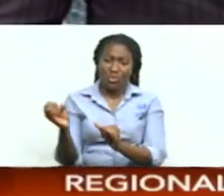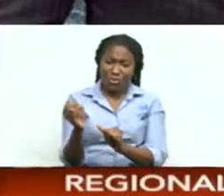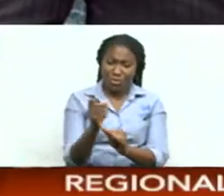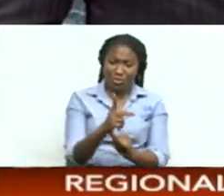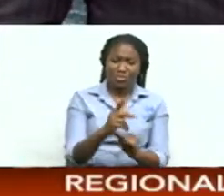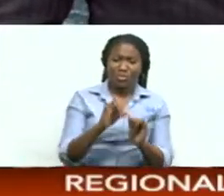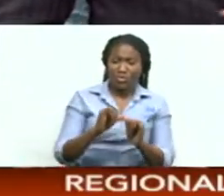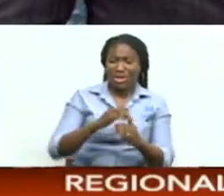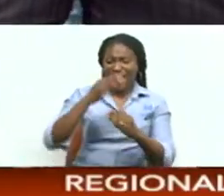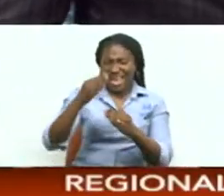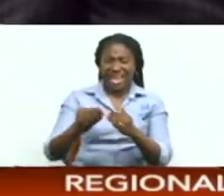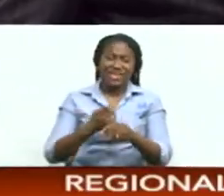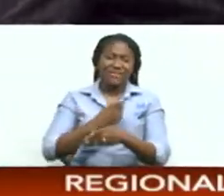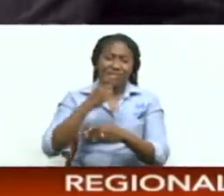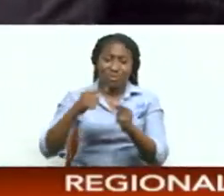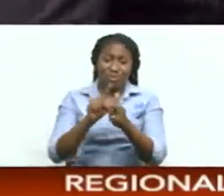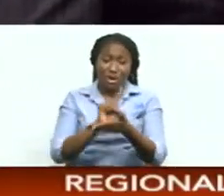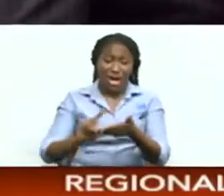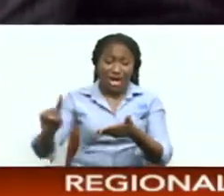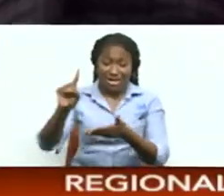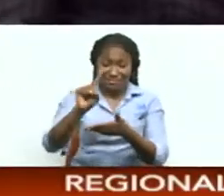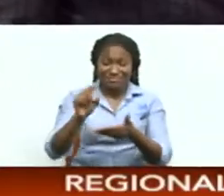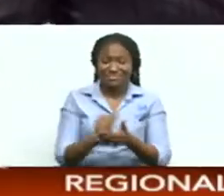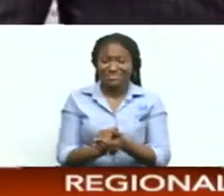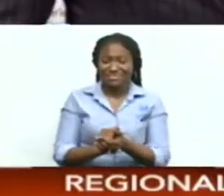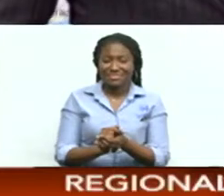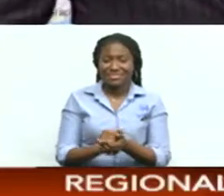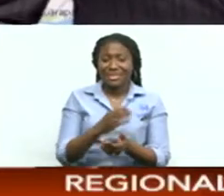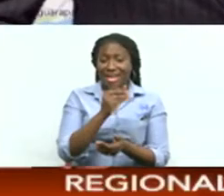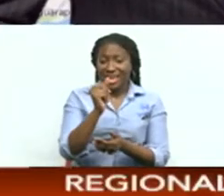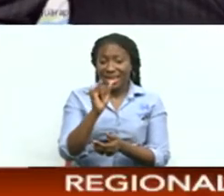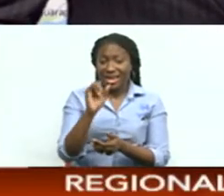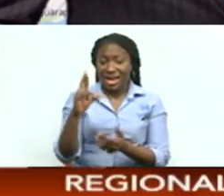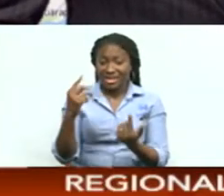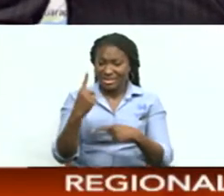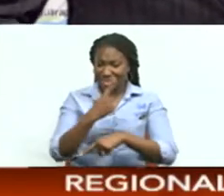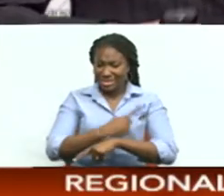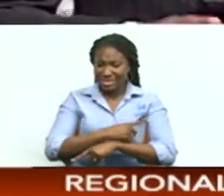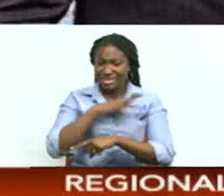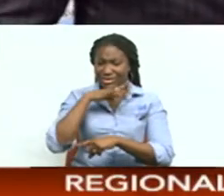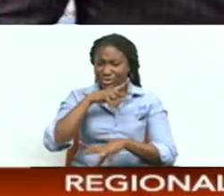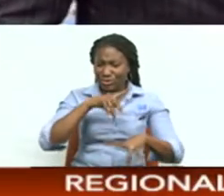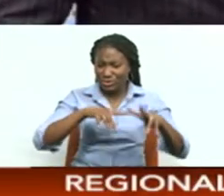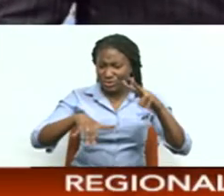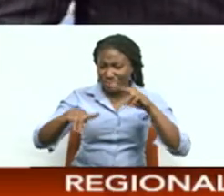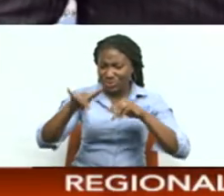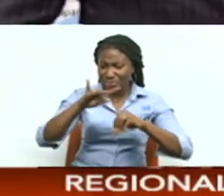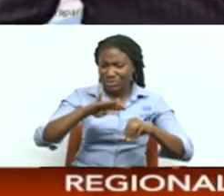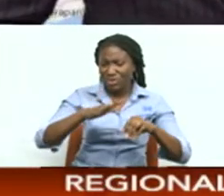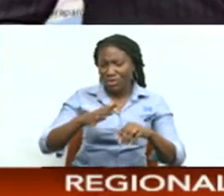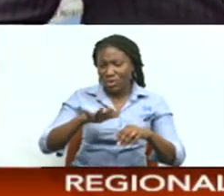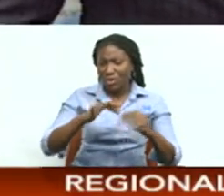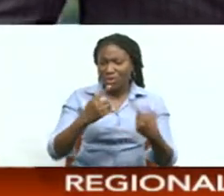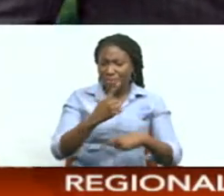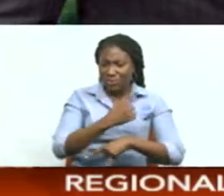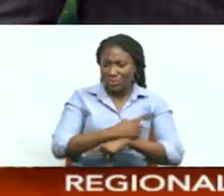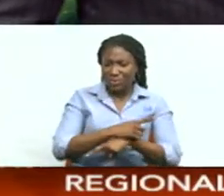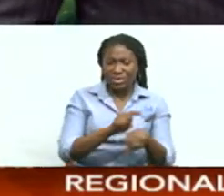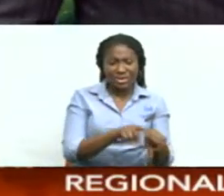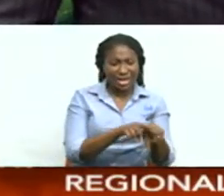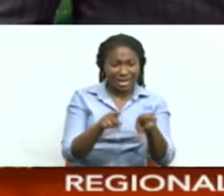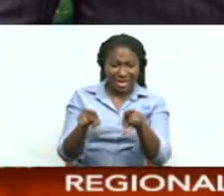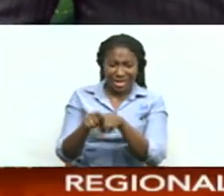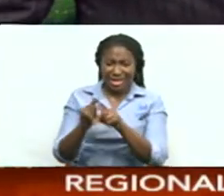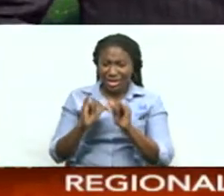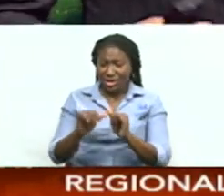towards the end of the weekend into next week Taking a look at our air quality today with mild Saharan dust present Moderate air quality today Similar situation